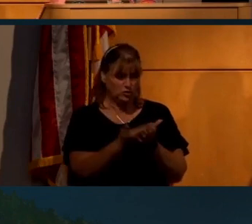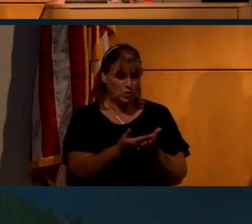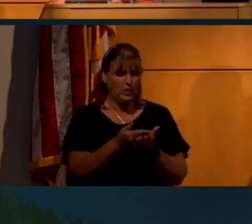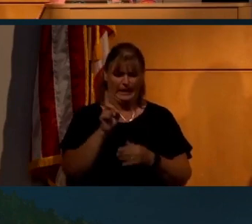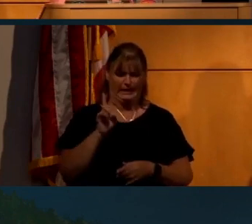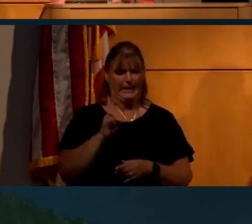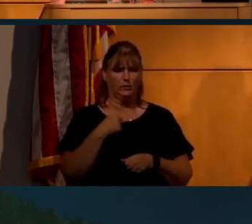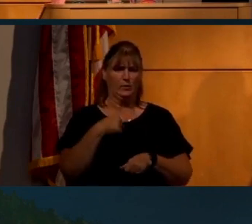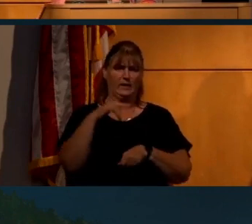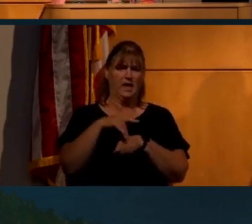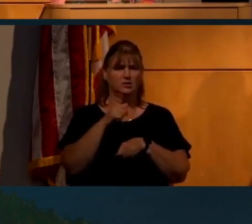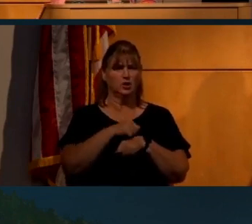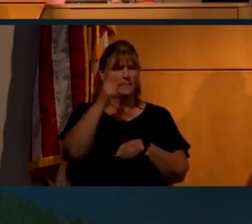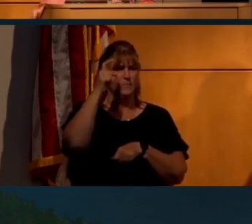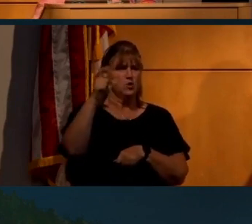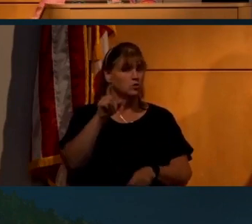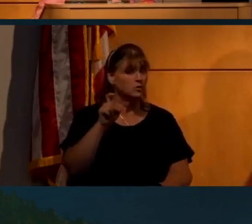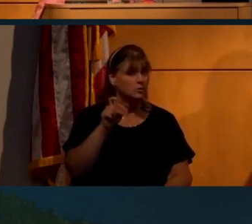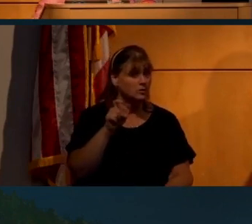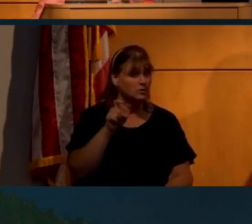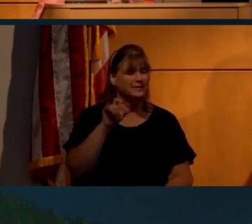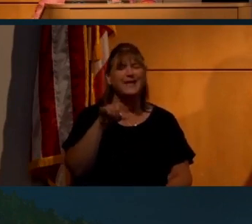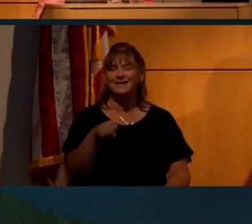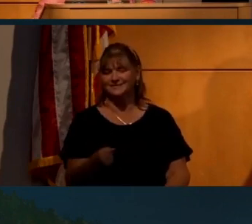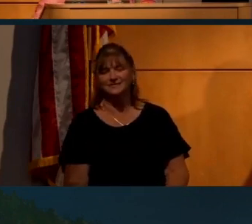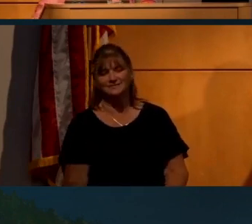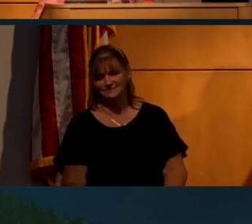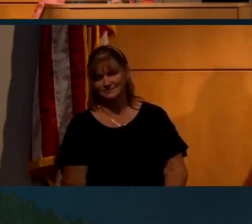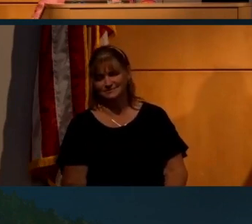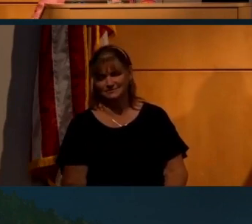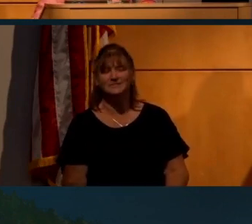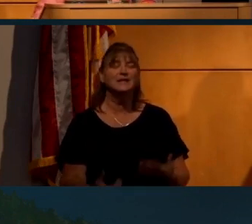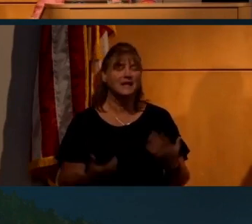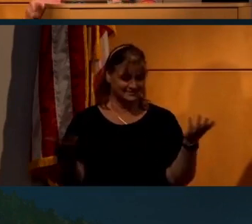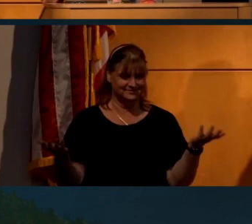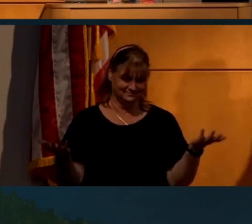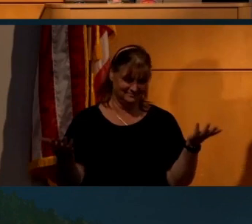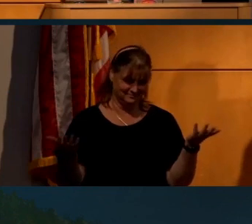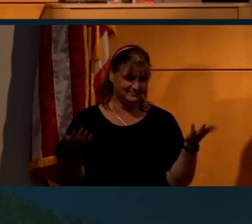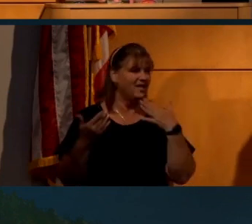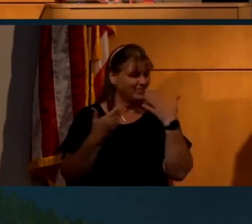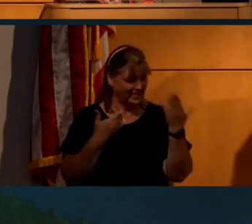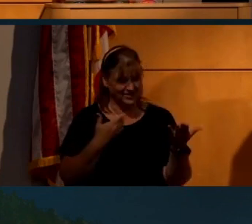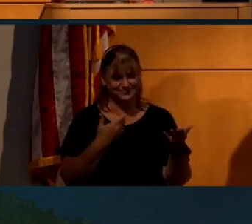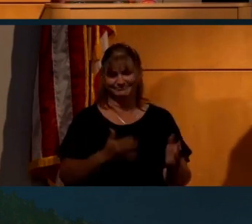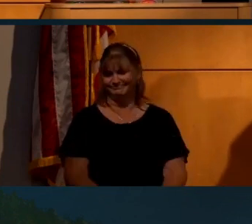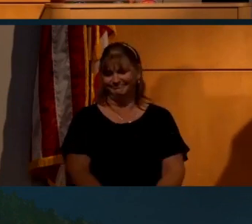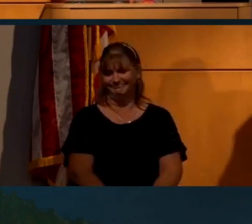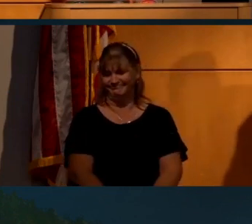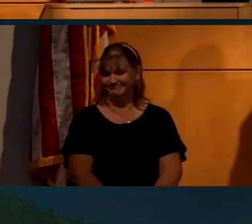Did we land on the moon? Yes, we did. Thank you very much.